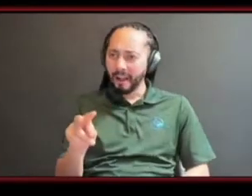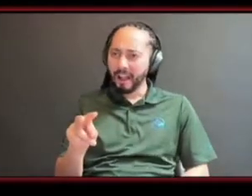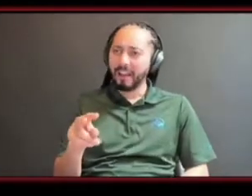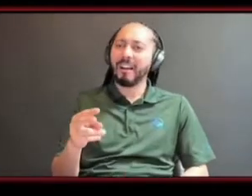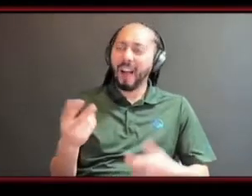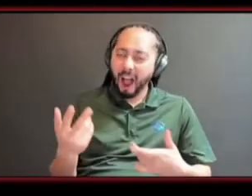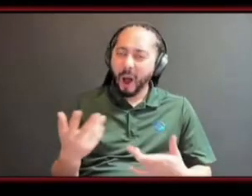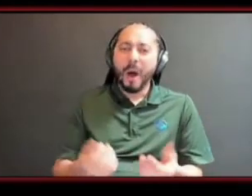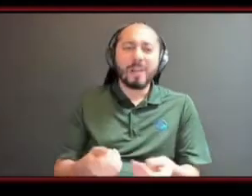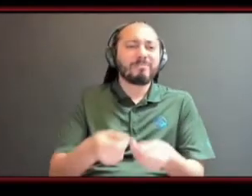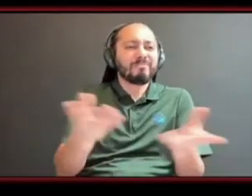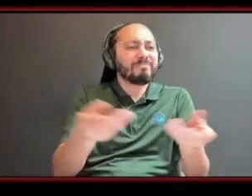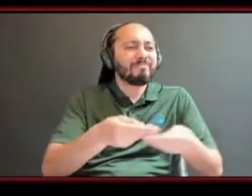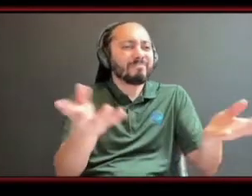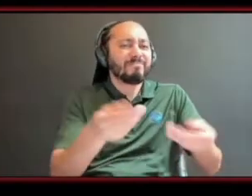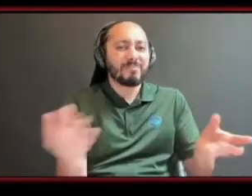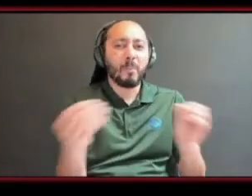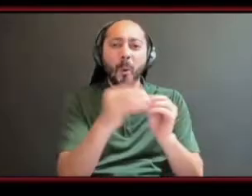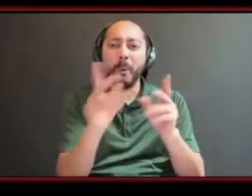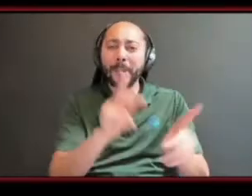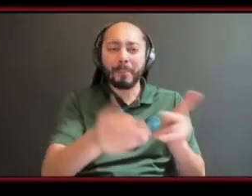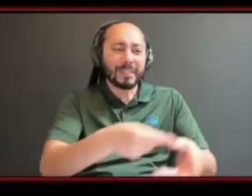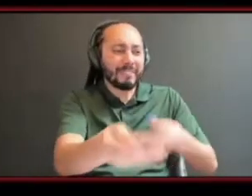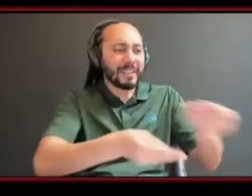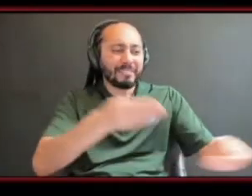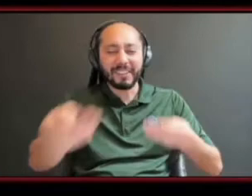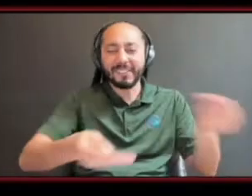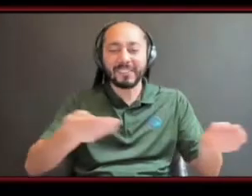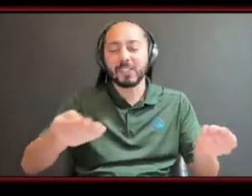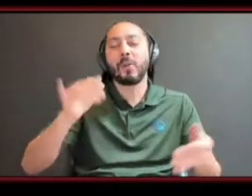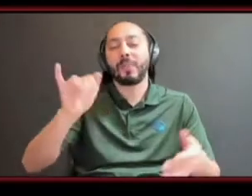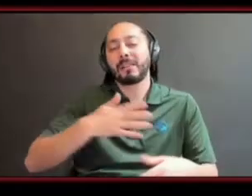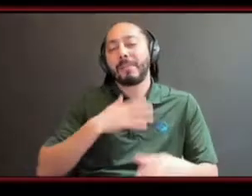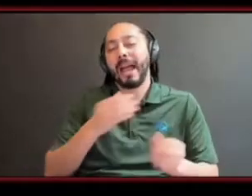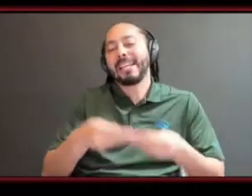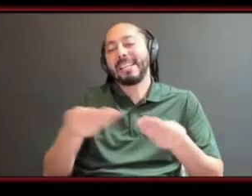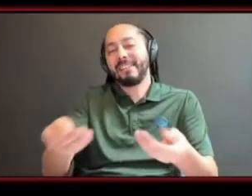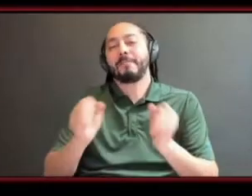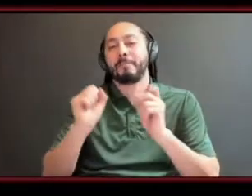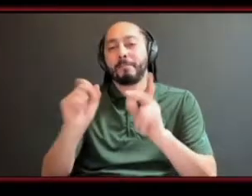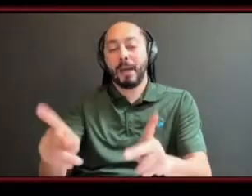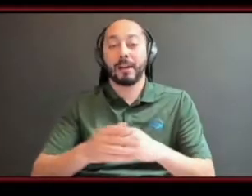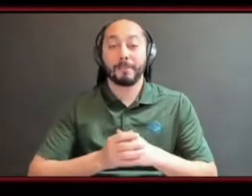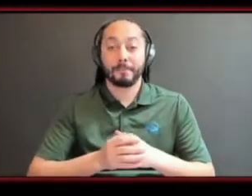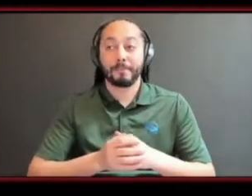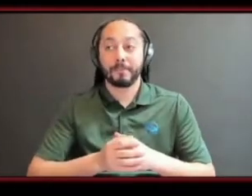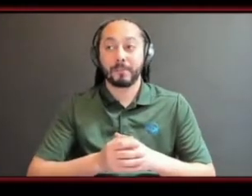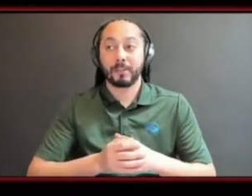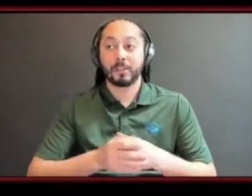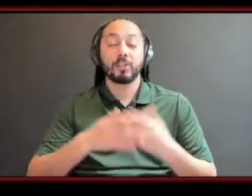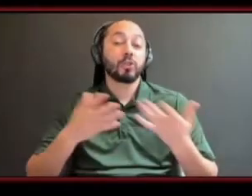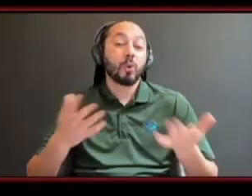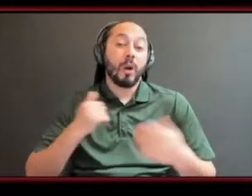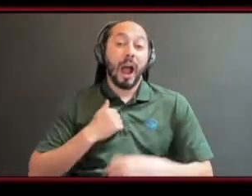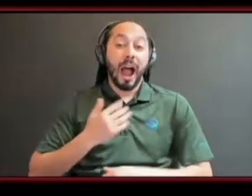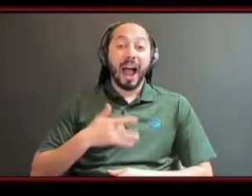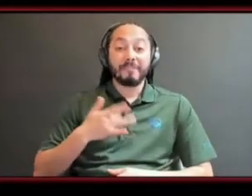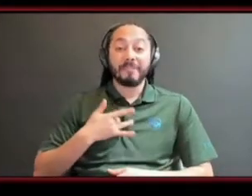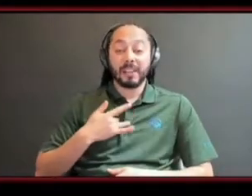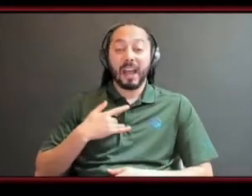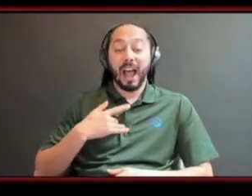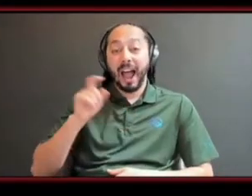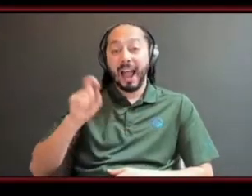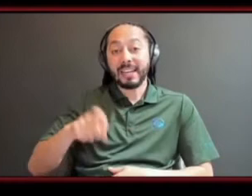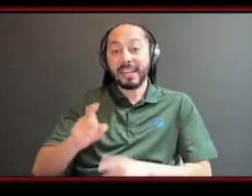so just giving back those things i also feel that i need mentorship and clinical supervision but i also give it back